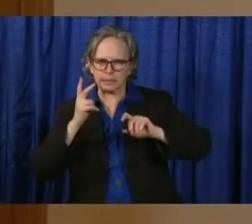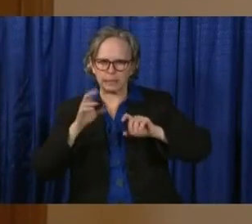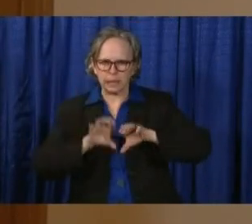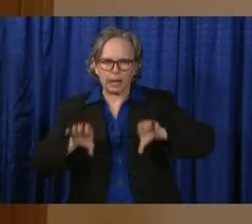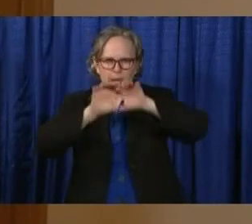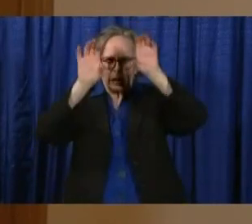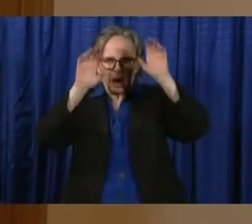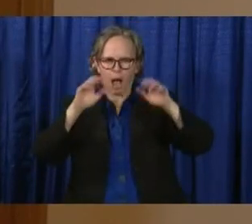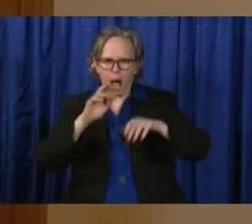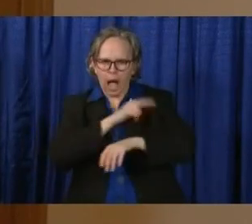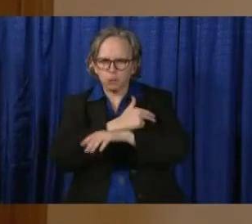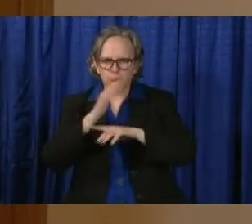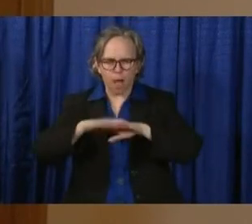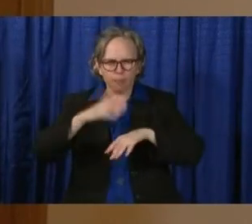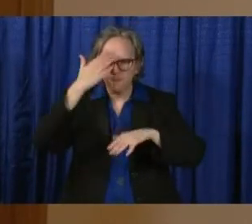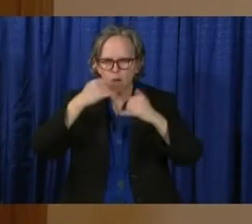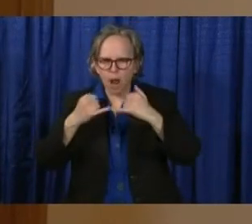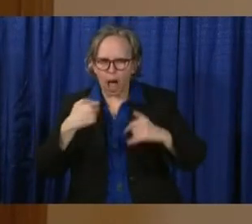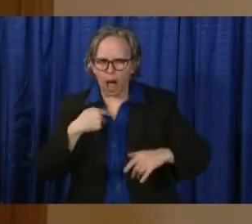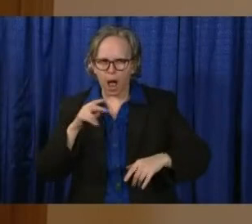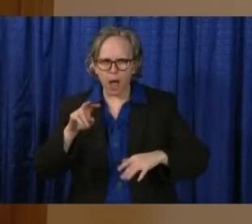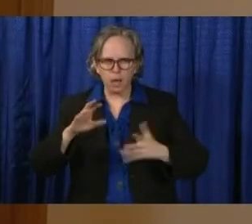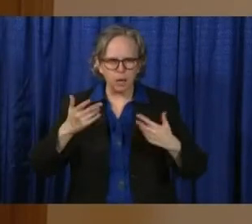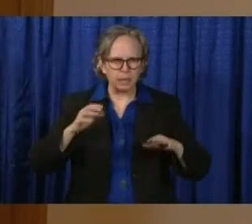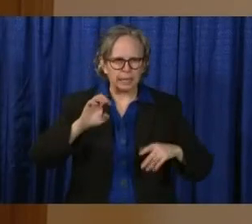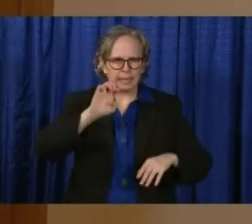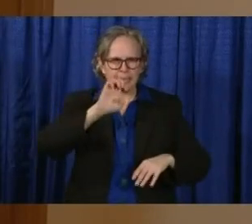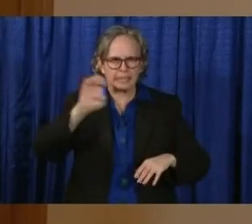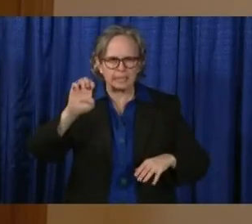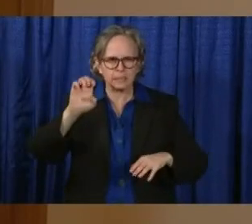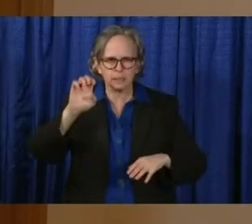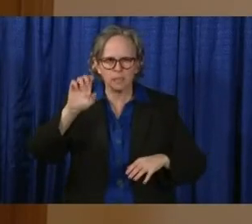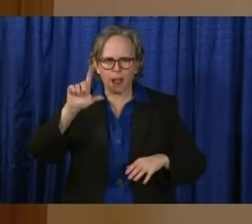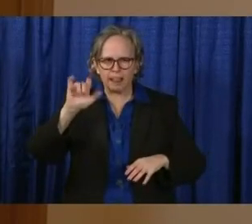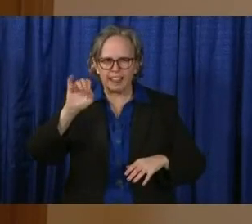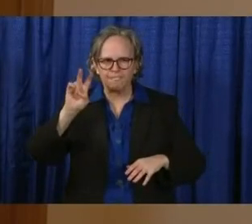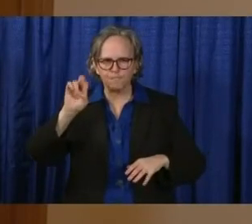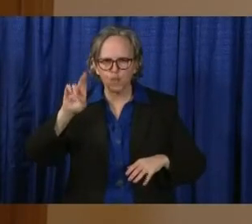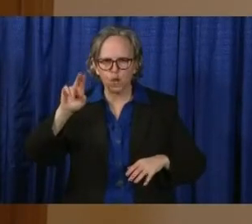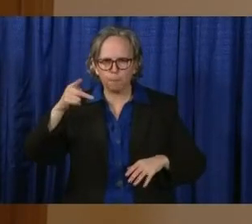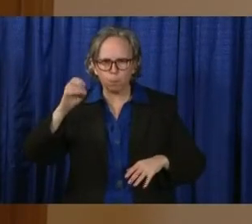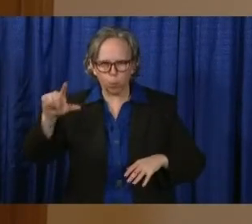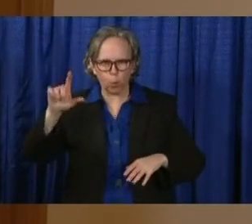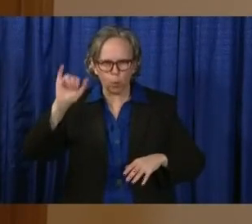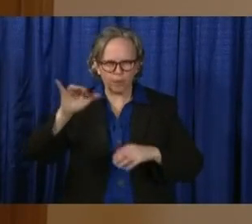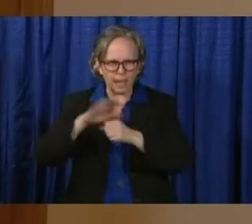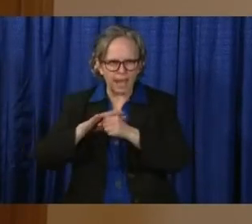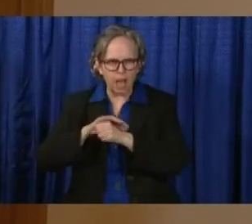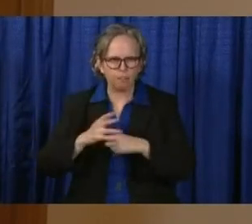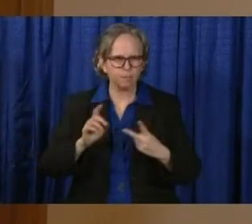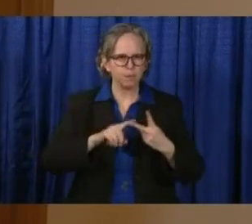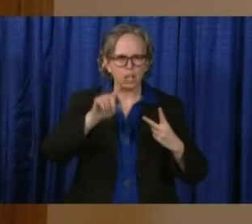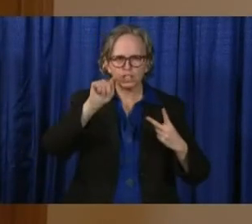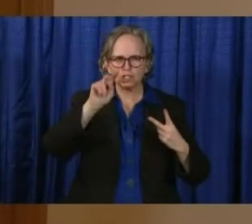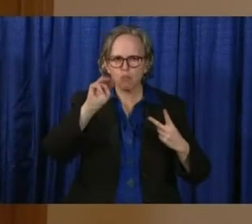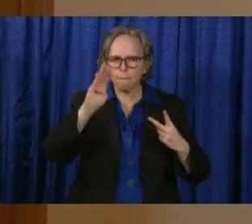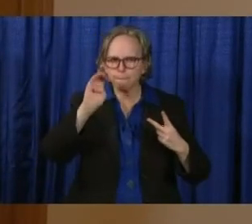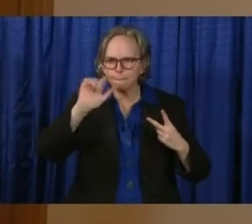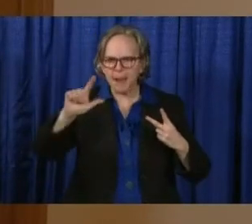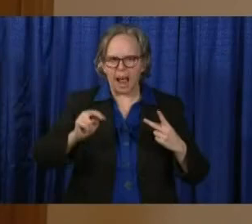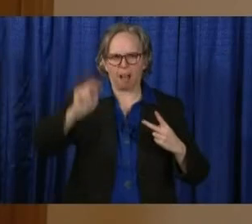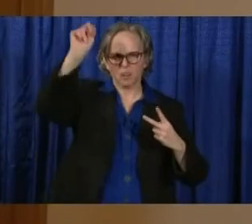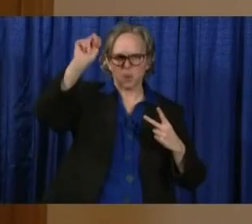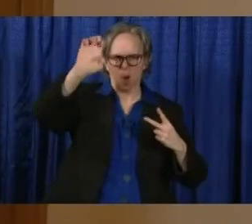And those folks have performed admirably. I had the privilege